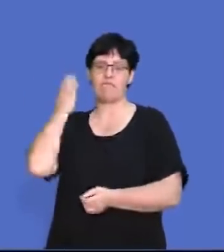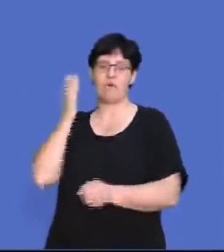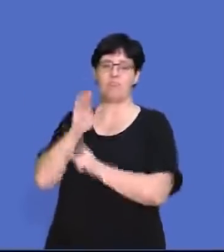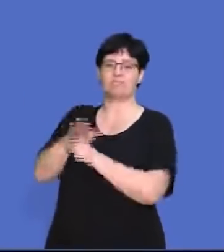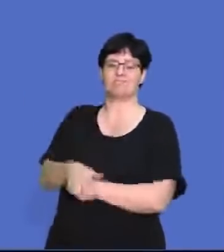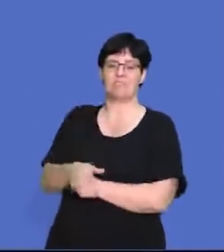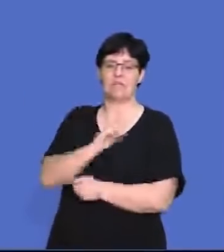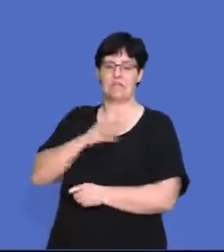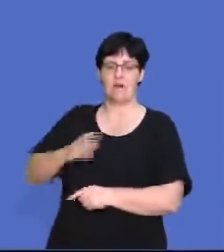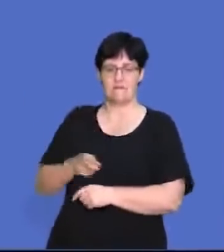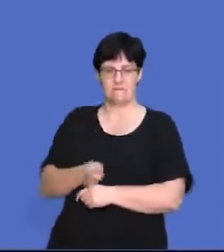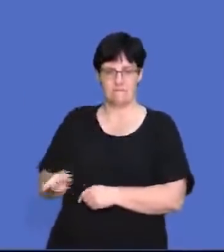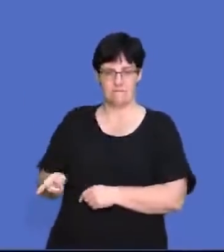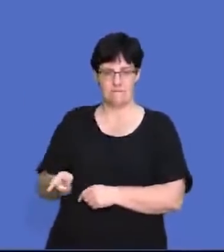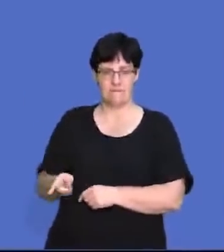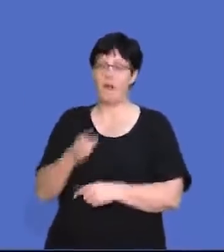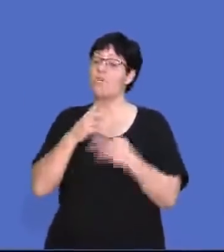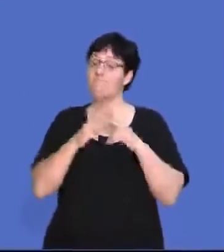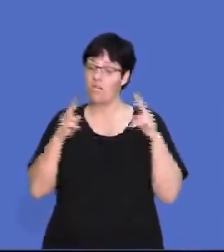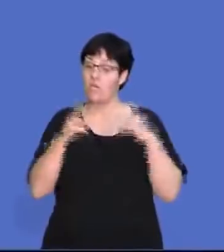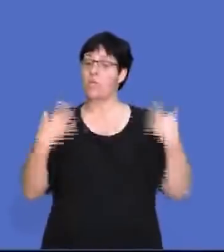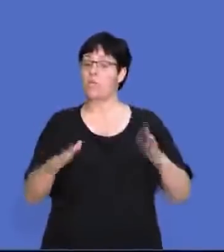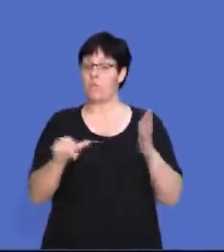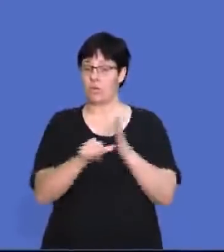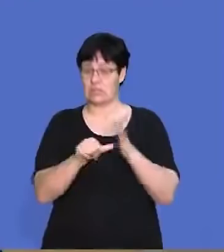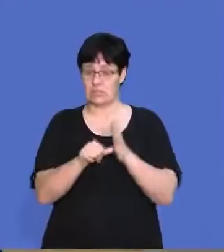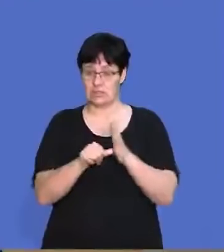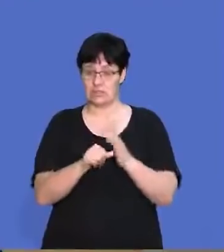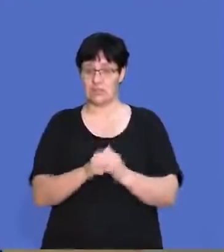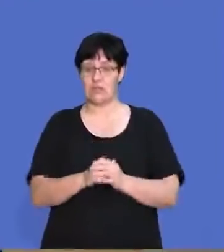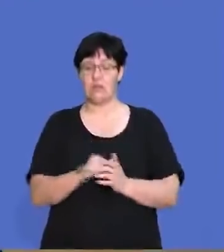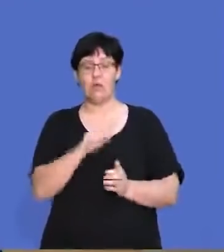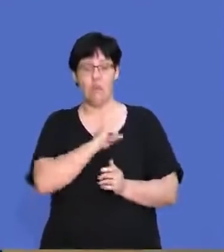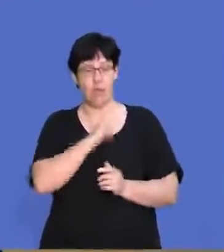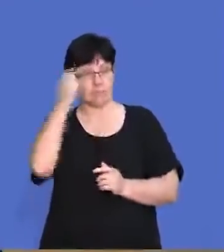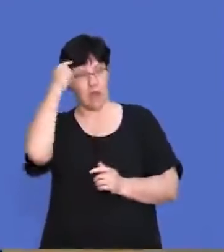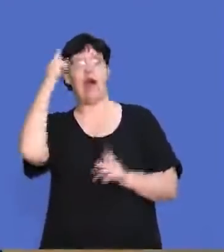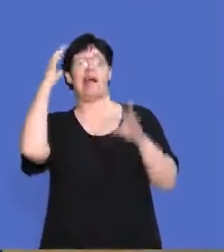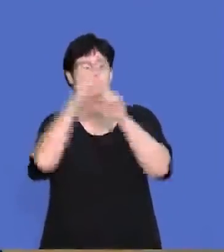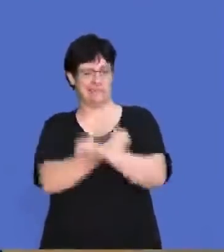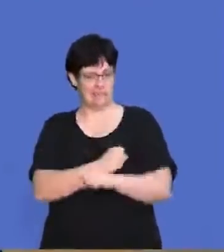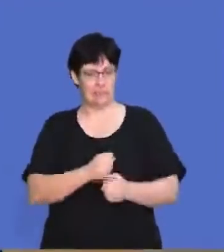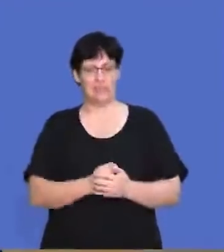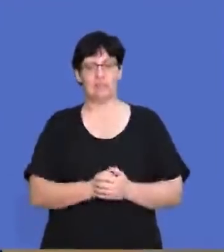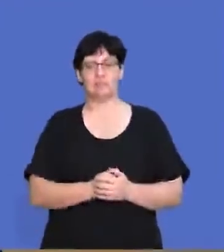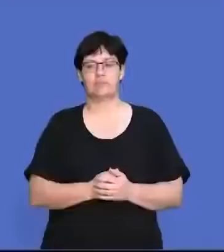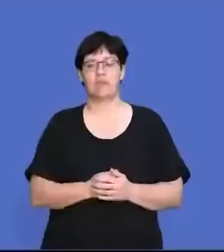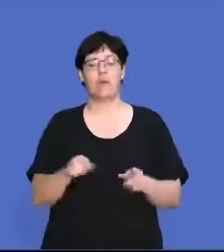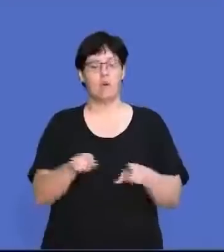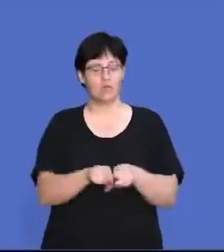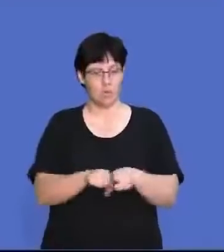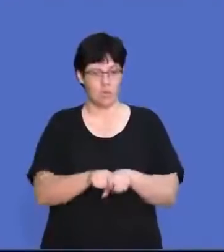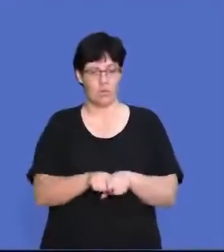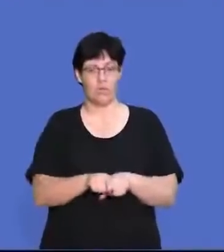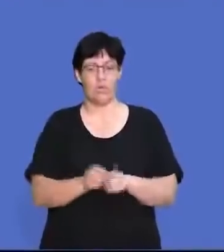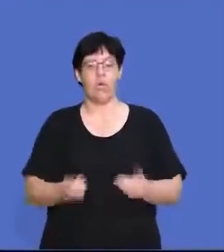disadvantaged employees. All right, very, very big there. That should already be ringing a couple of bells there for you. They